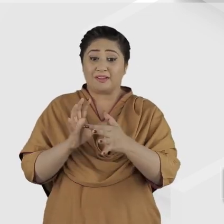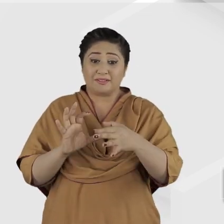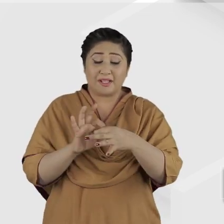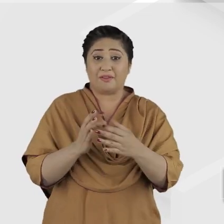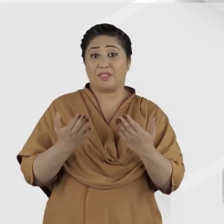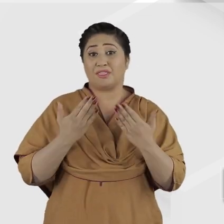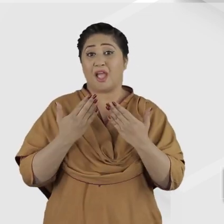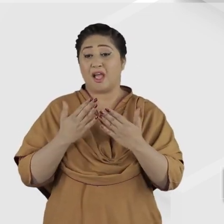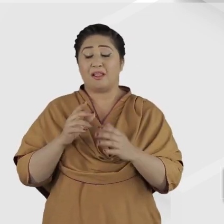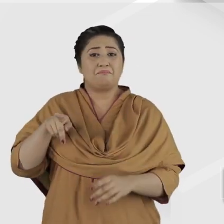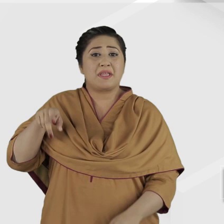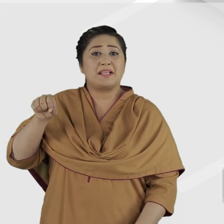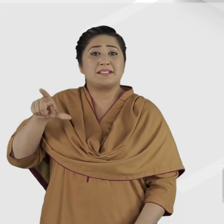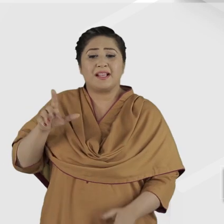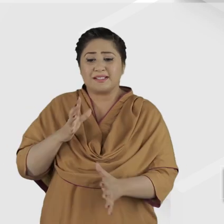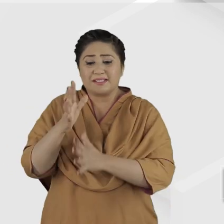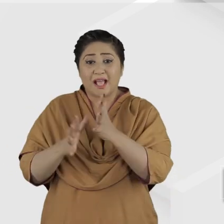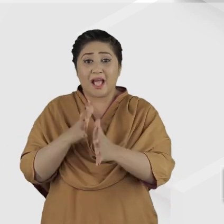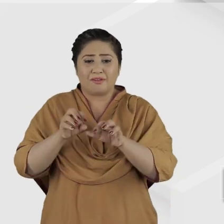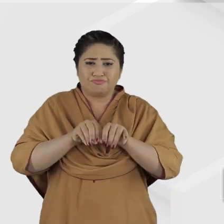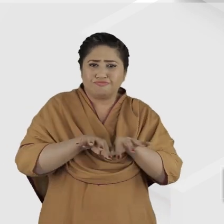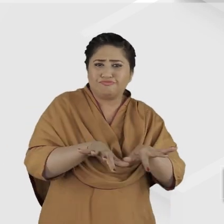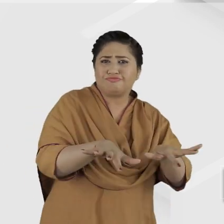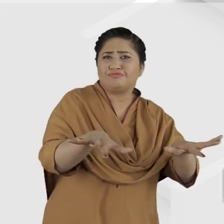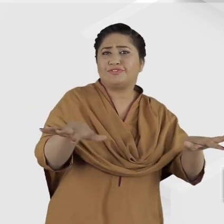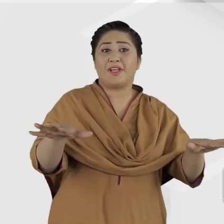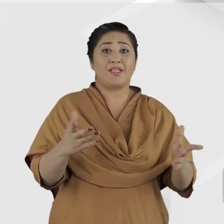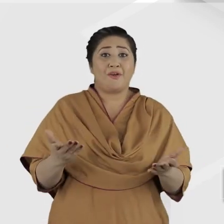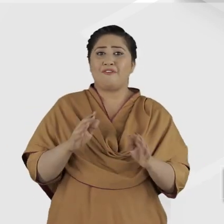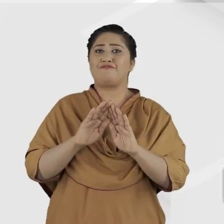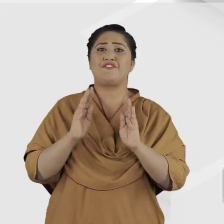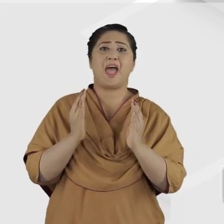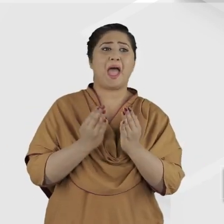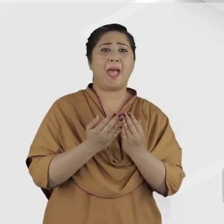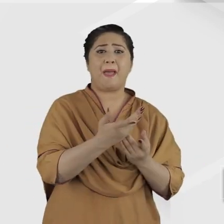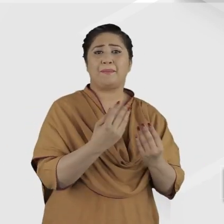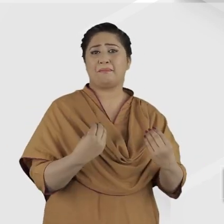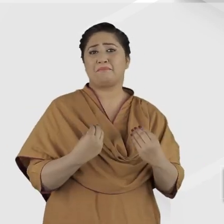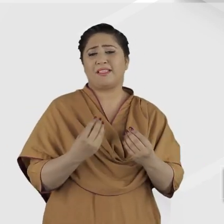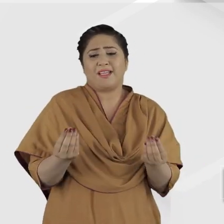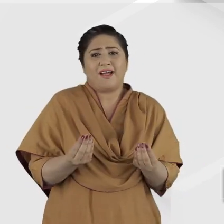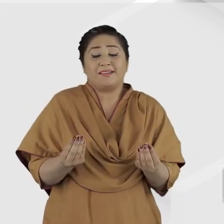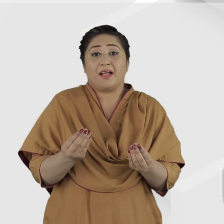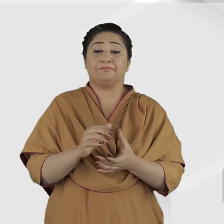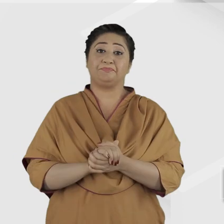learning resources in their native Pakistan sign language to capacitate both them and their families.